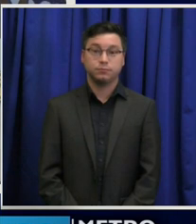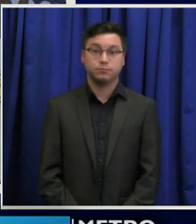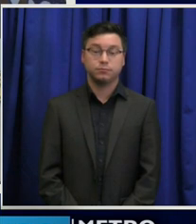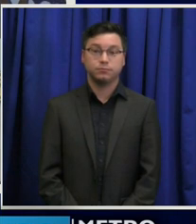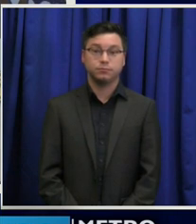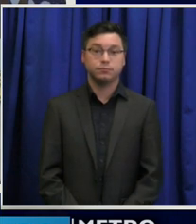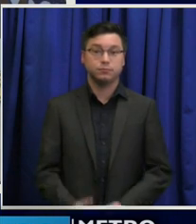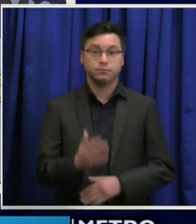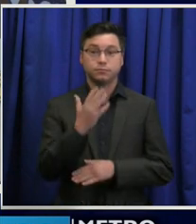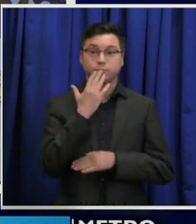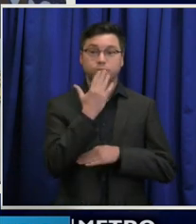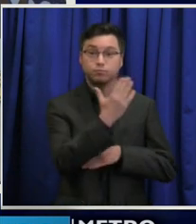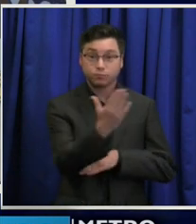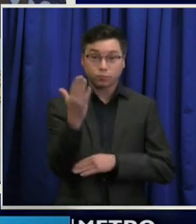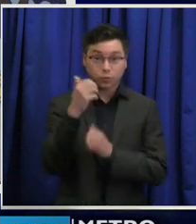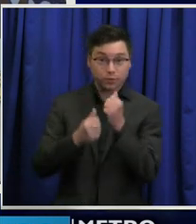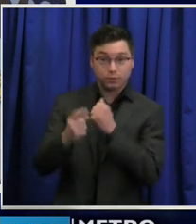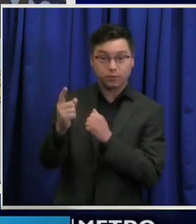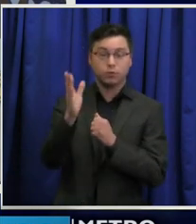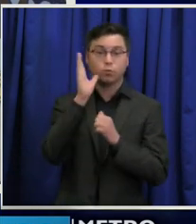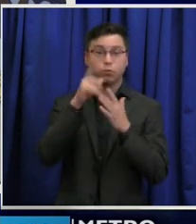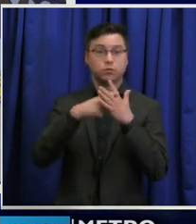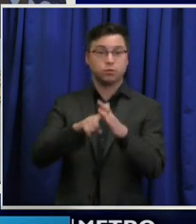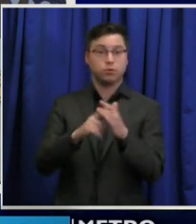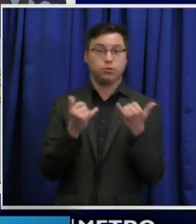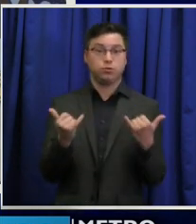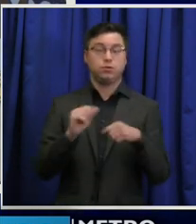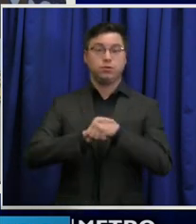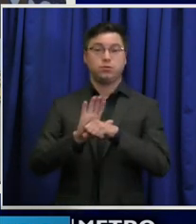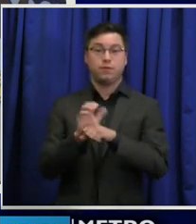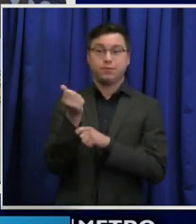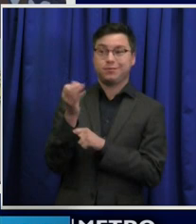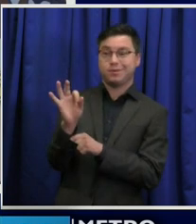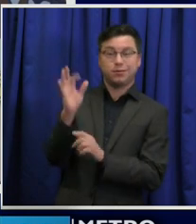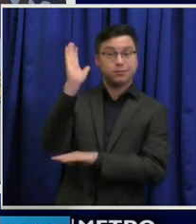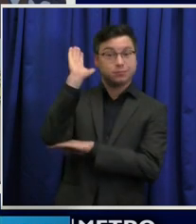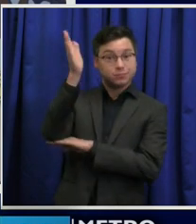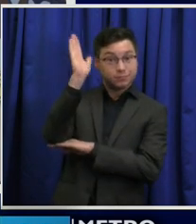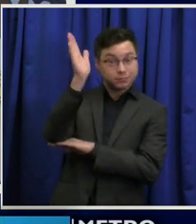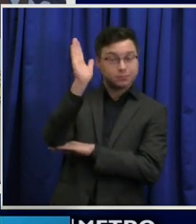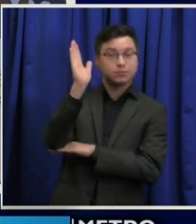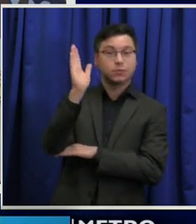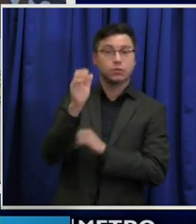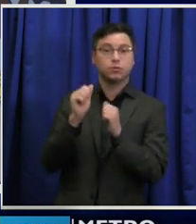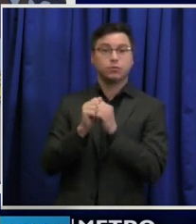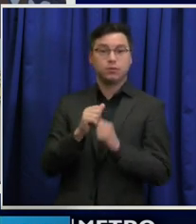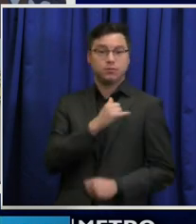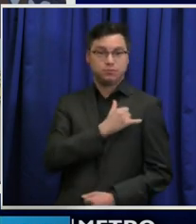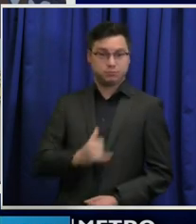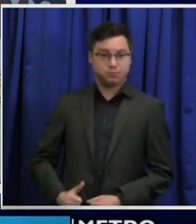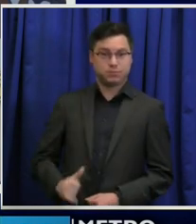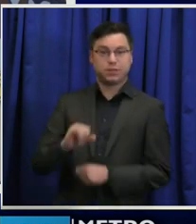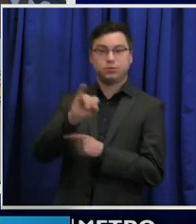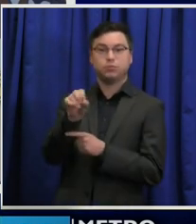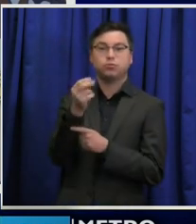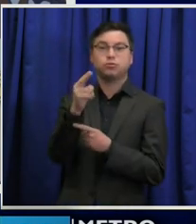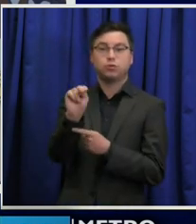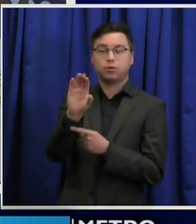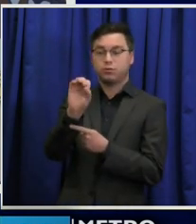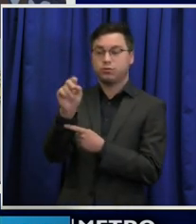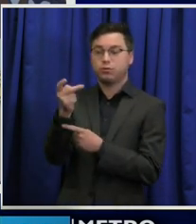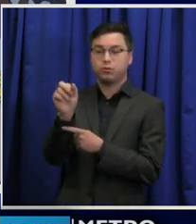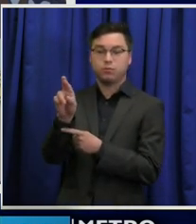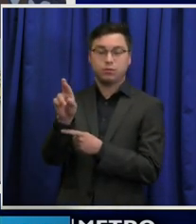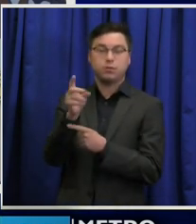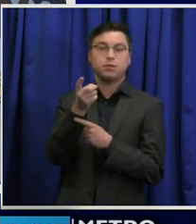Good morning, everyone. We'll begin today's COVID-19 press briefing with Mayor John Cooper and Dr.